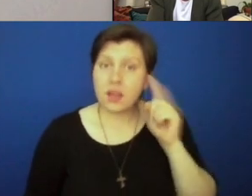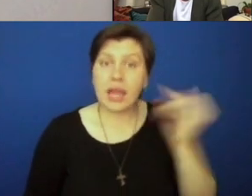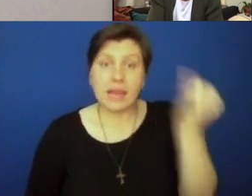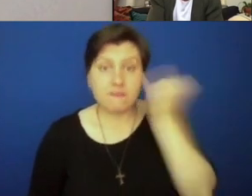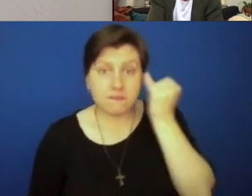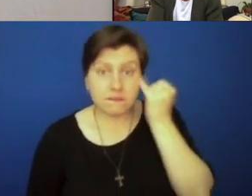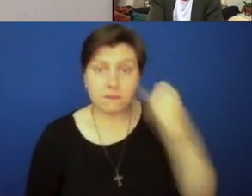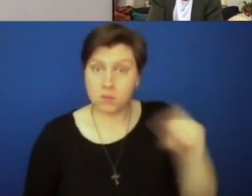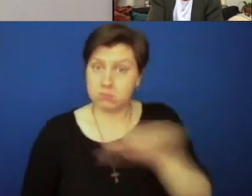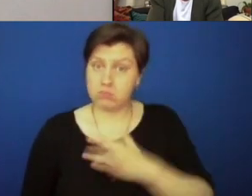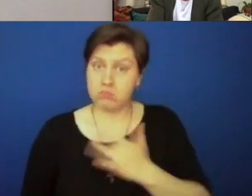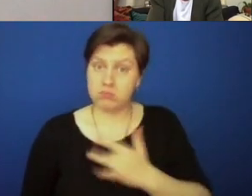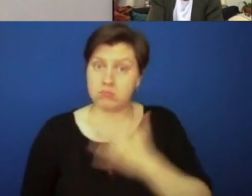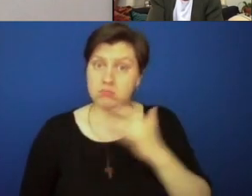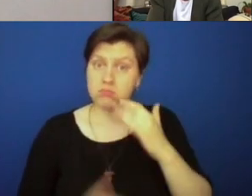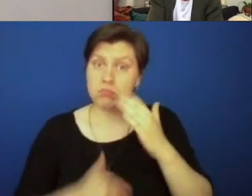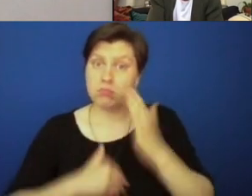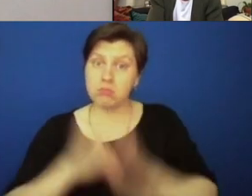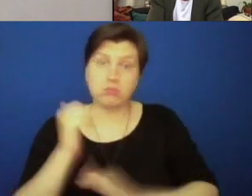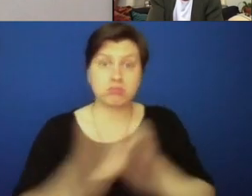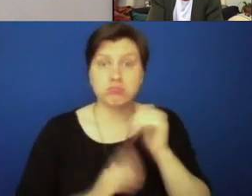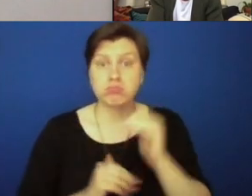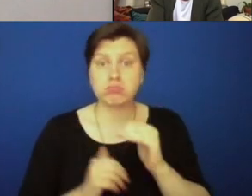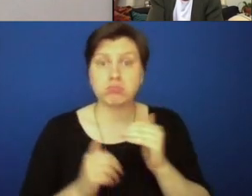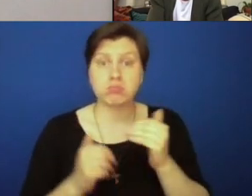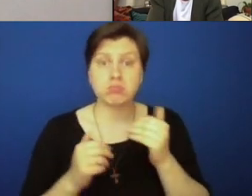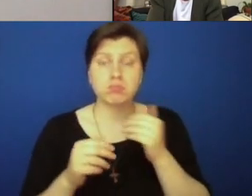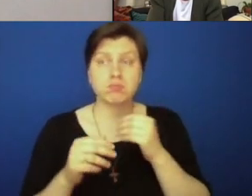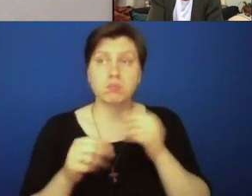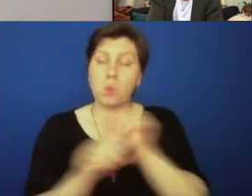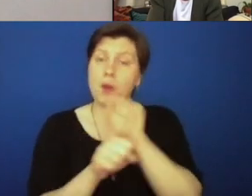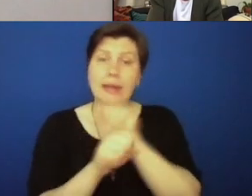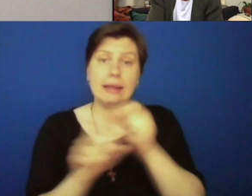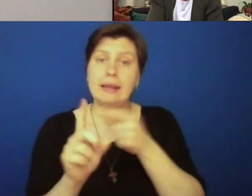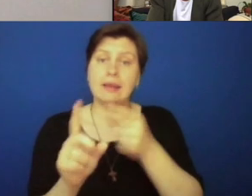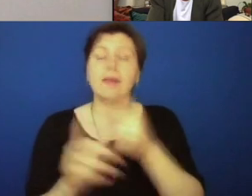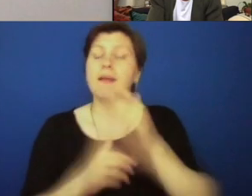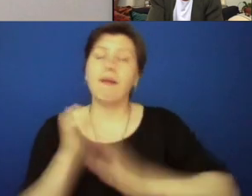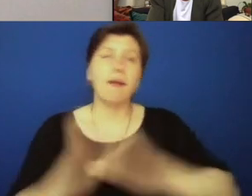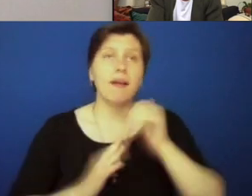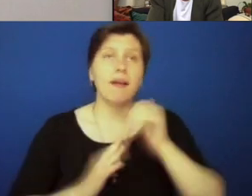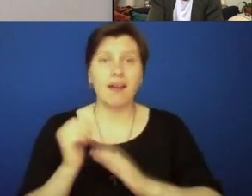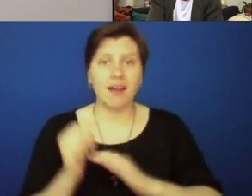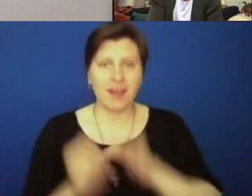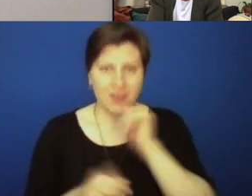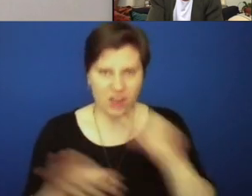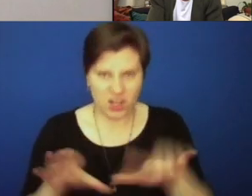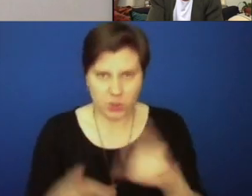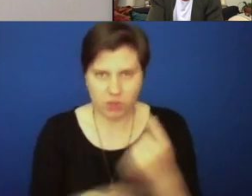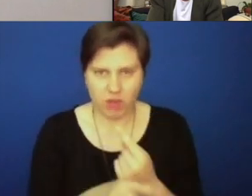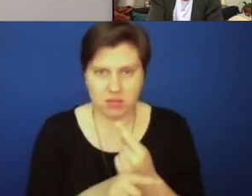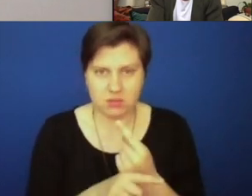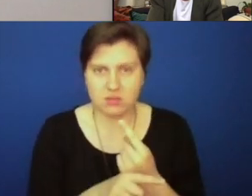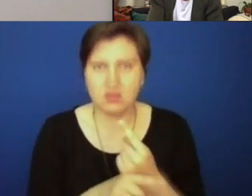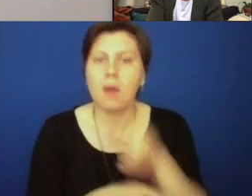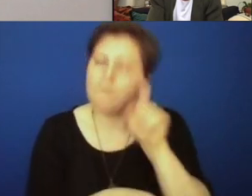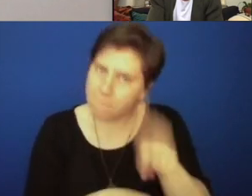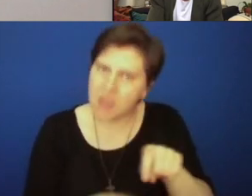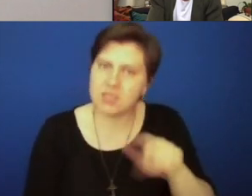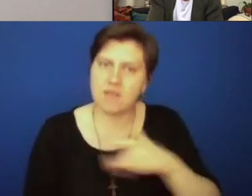that if you ever feel comfortable working towards racial justice, you're not doing it right. And so